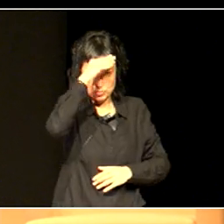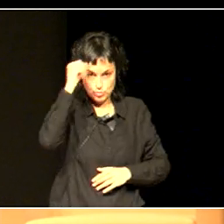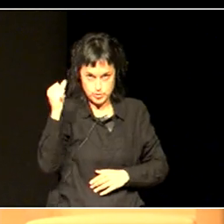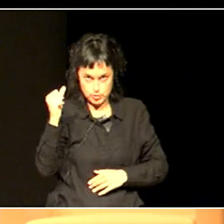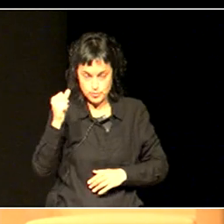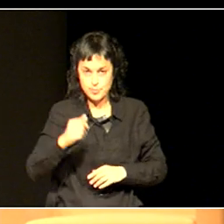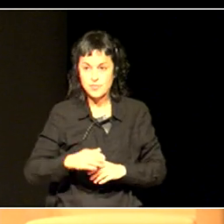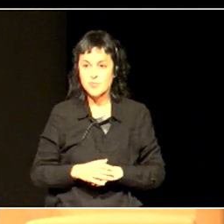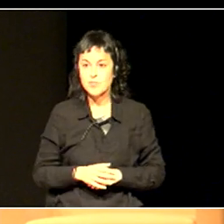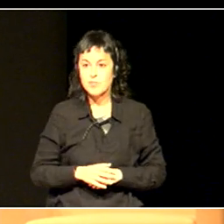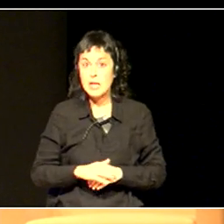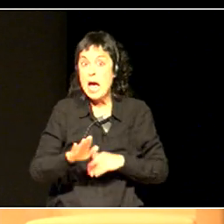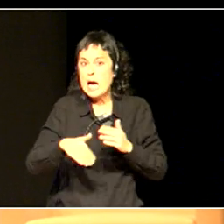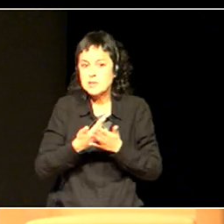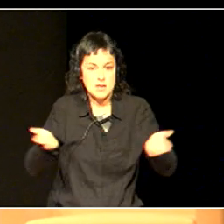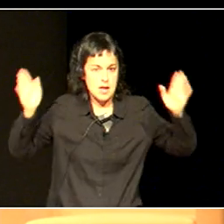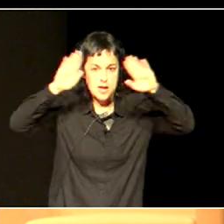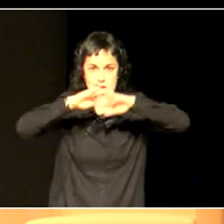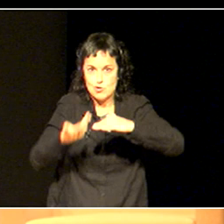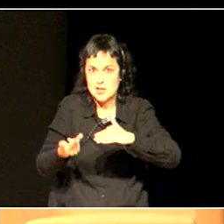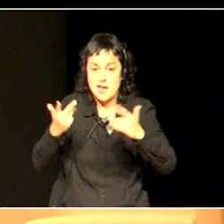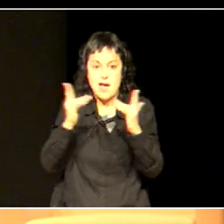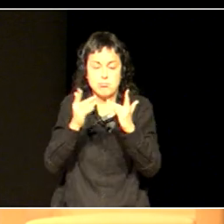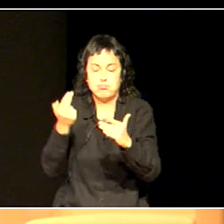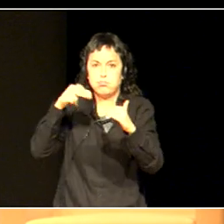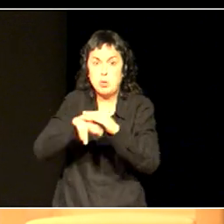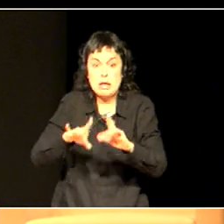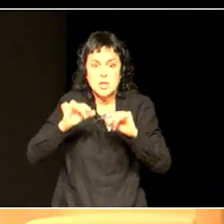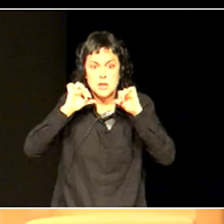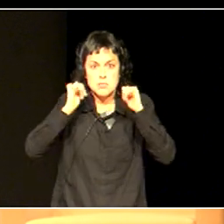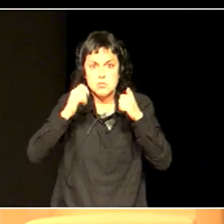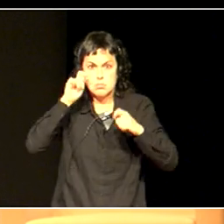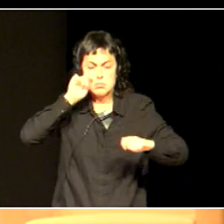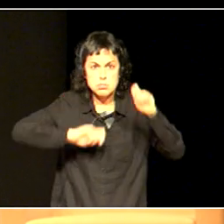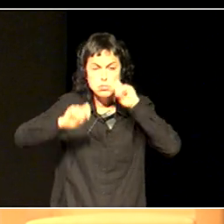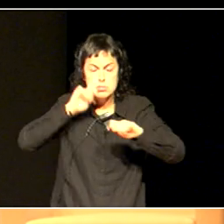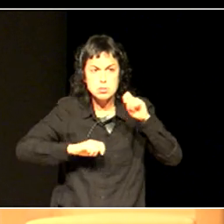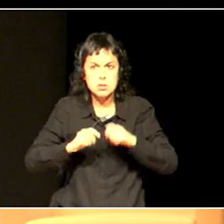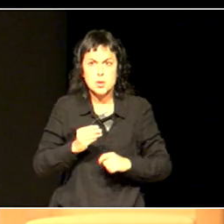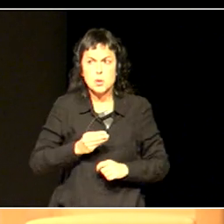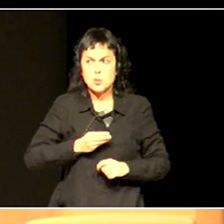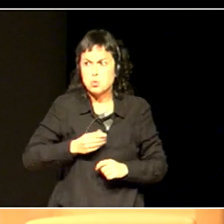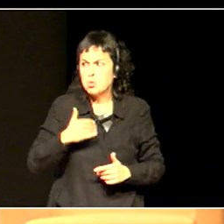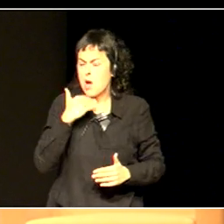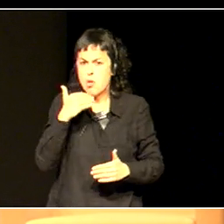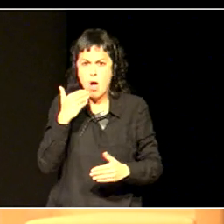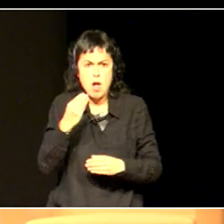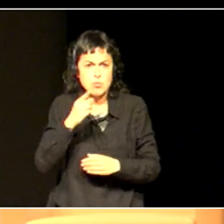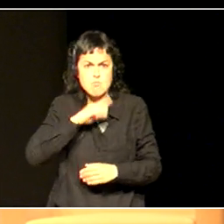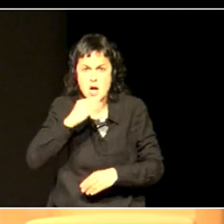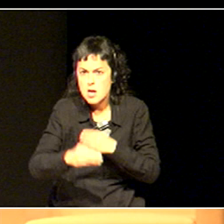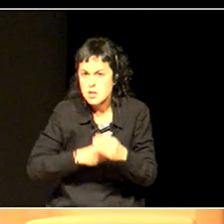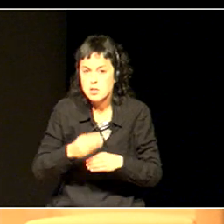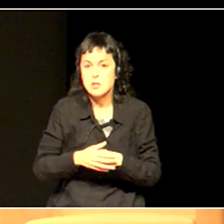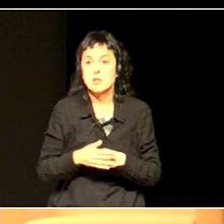that he'd done something wrong. But my daughter went to the school and said, look, I buy his shoes. If you